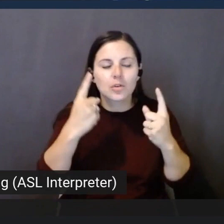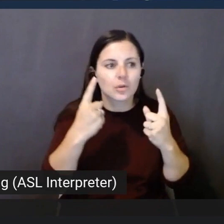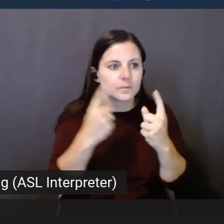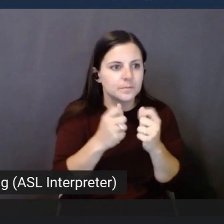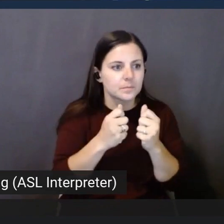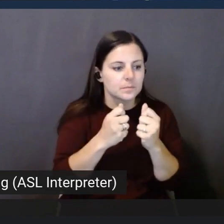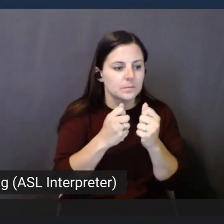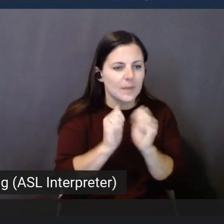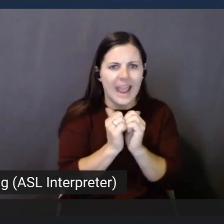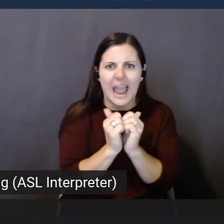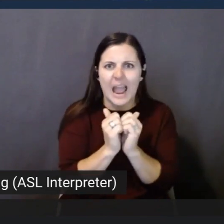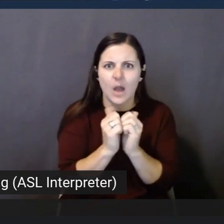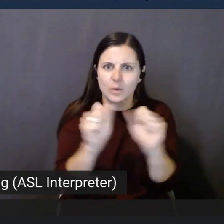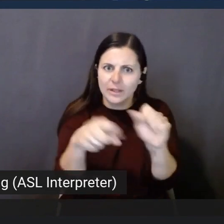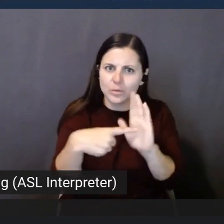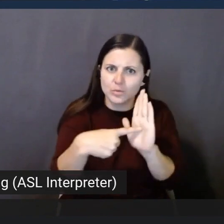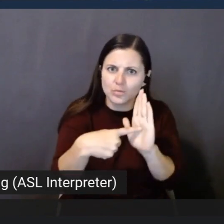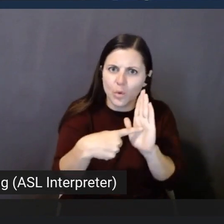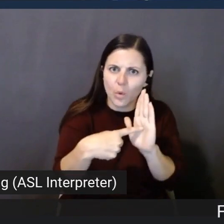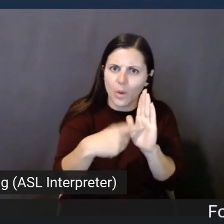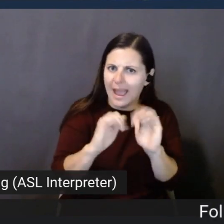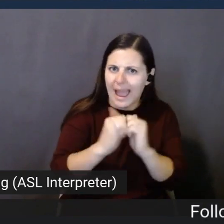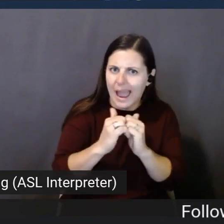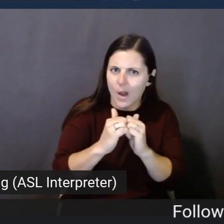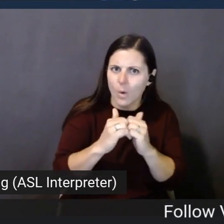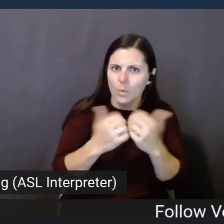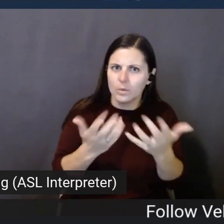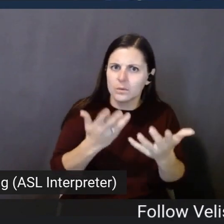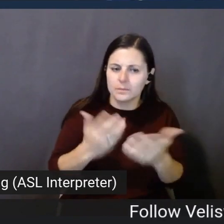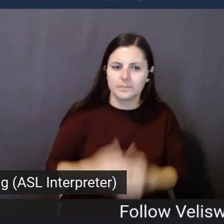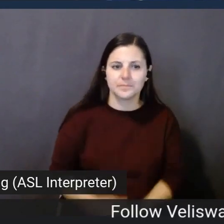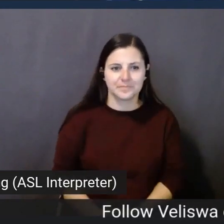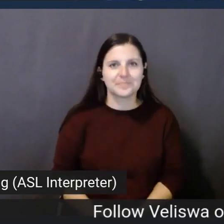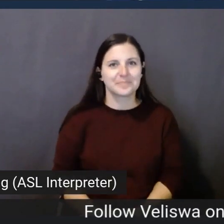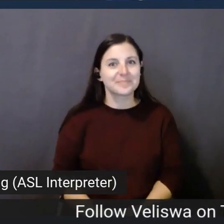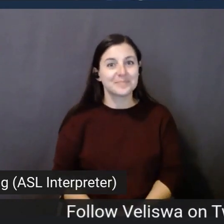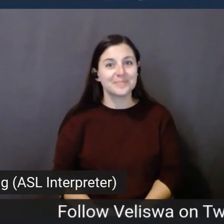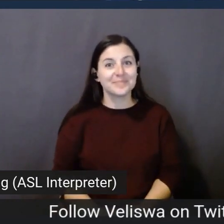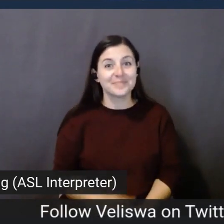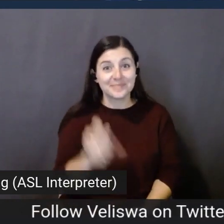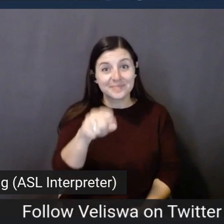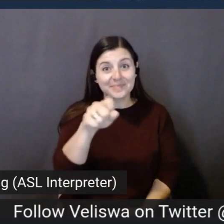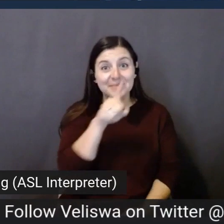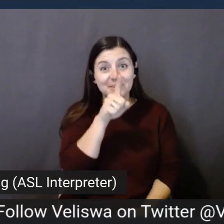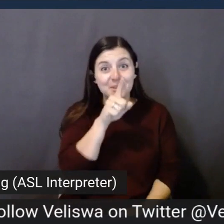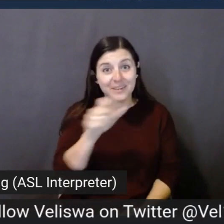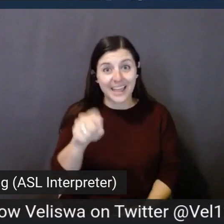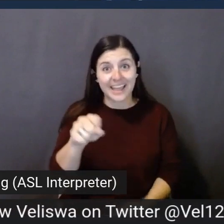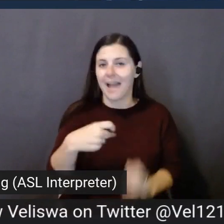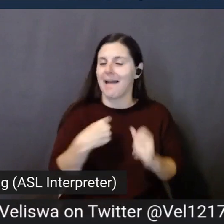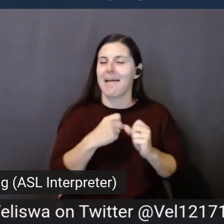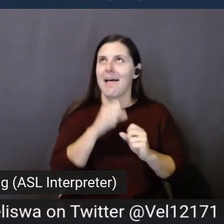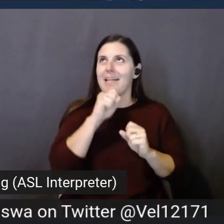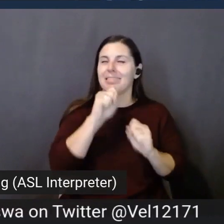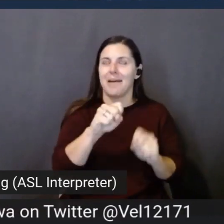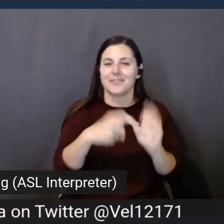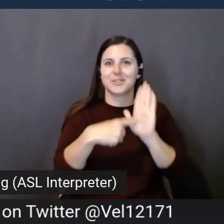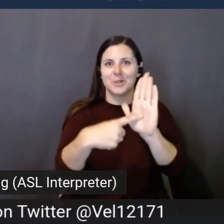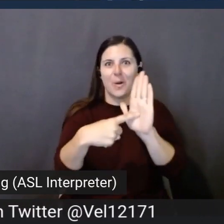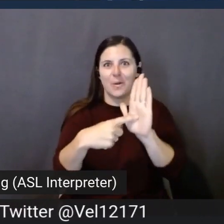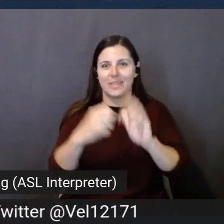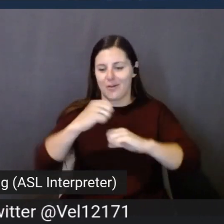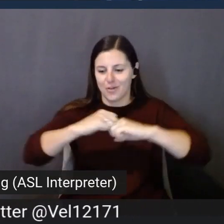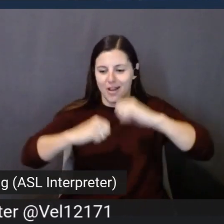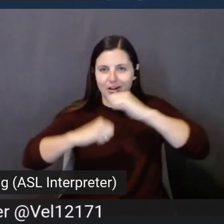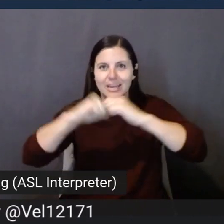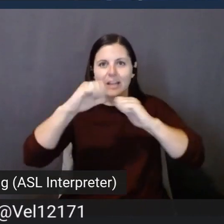it work? Like, we see a block diagram of how this all fits together? Yeah, definitely. That's, you know, I love showing, like, architecture diagrams.